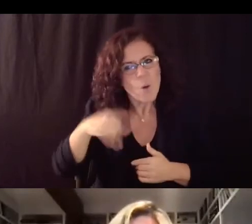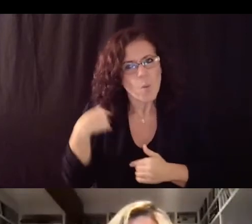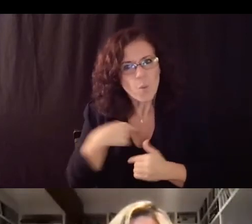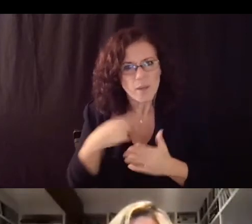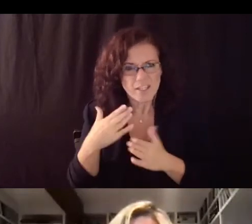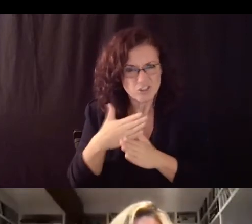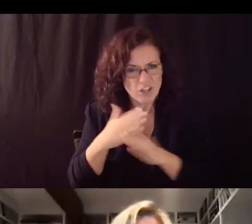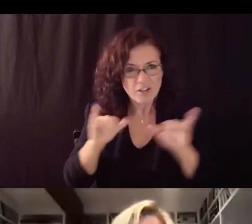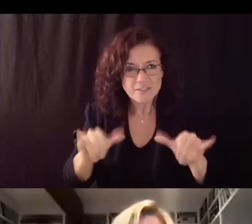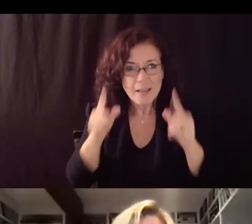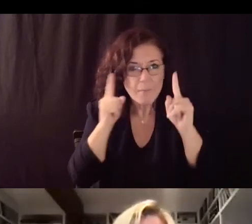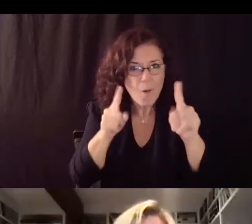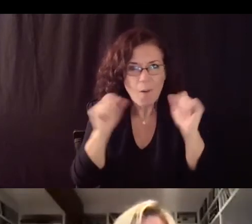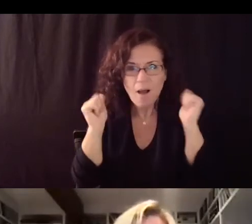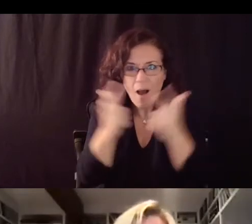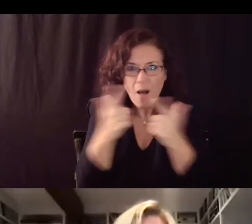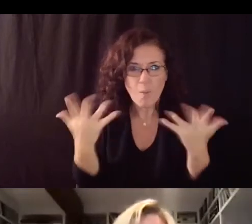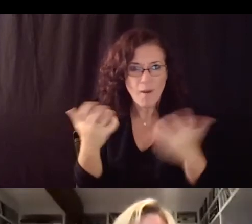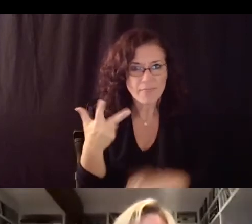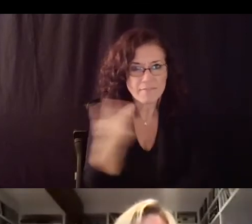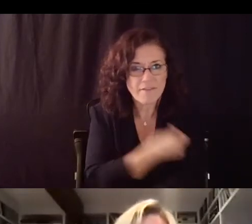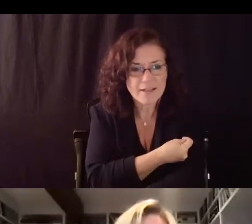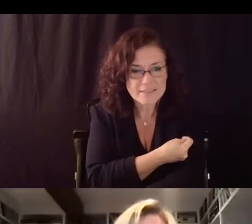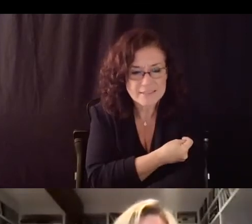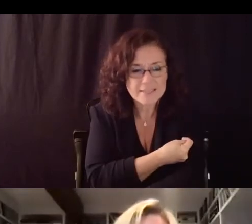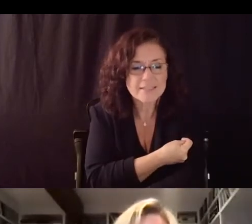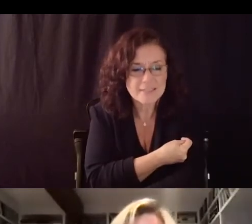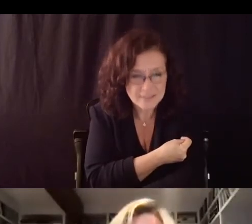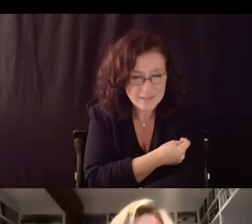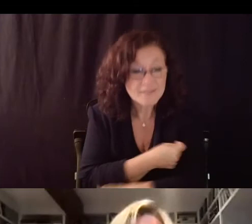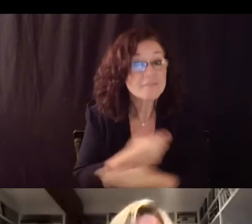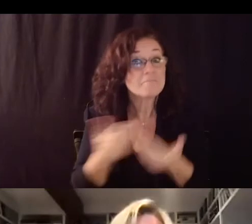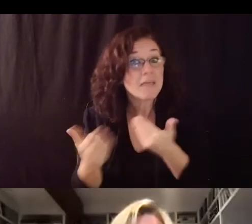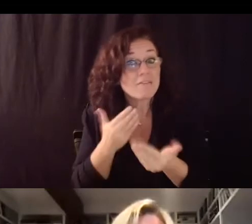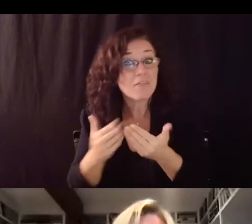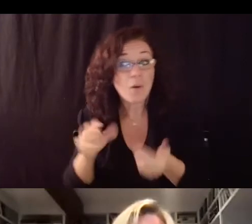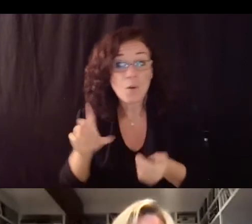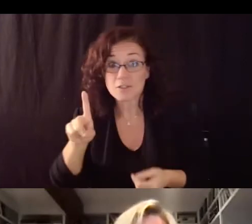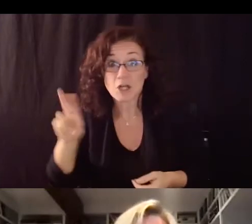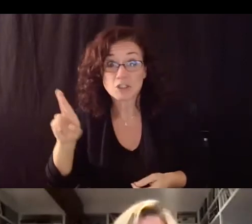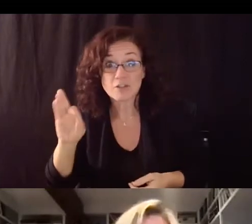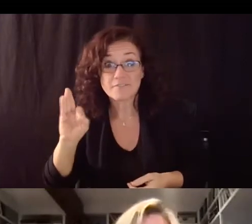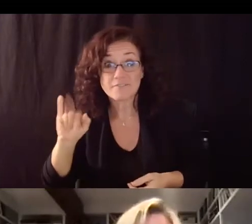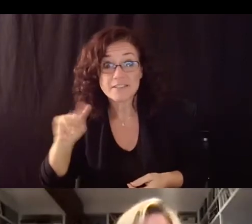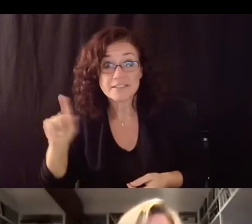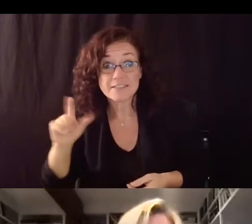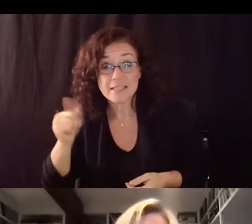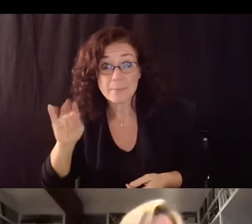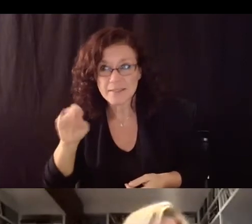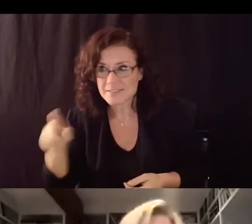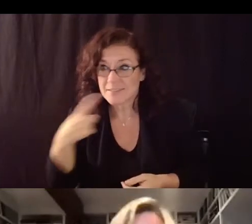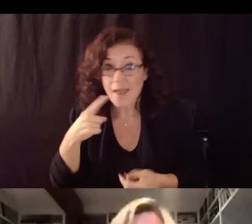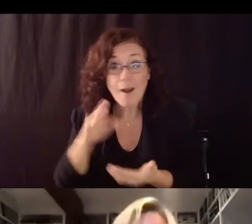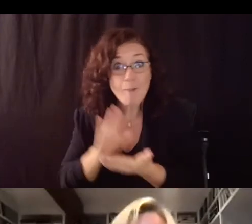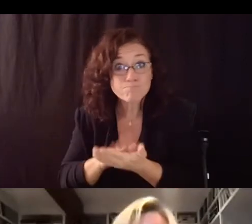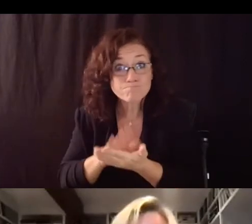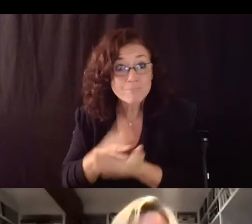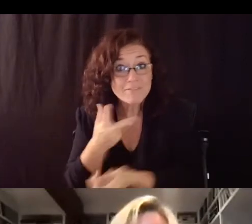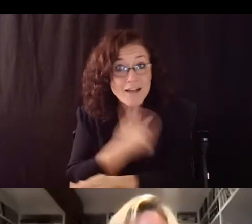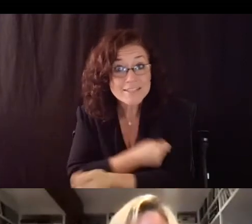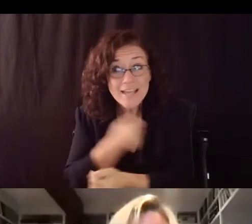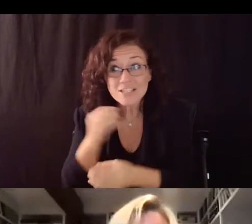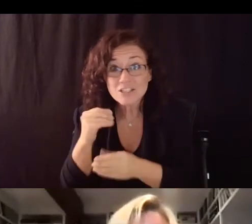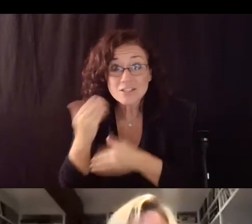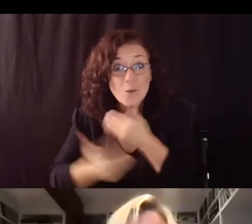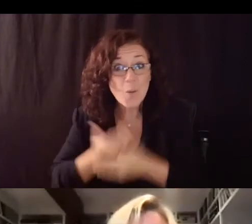that doctor from dr fitzgibbons that the vaccines are going well the headlines everywhere else say